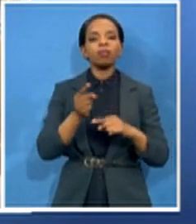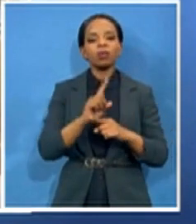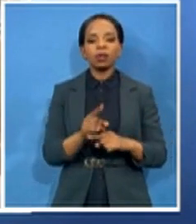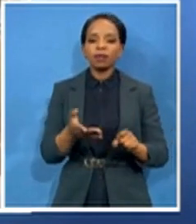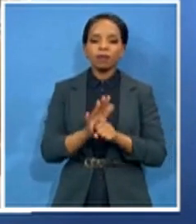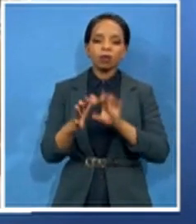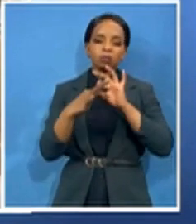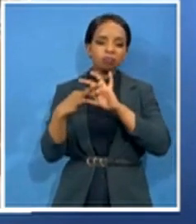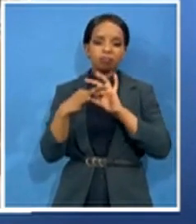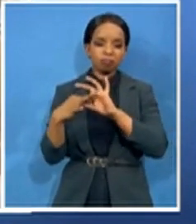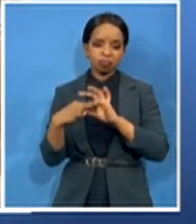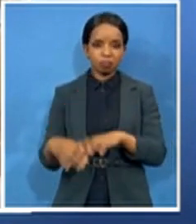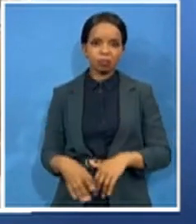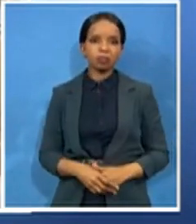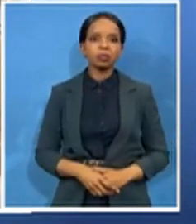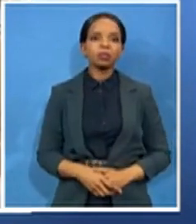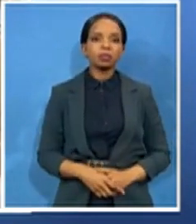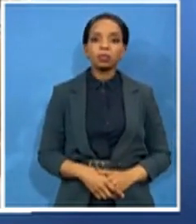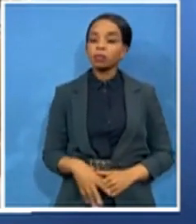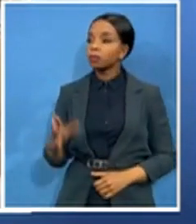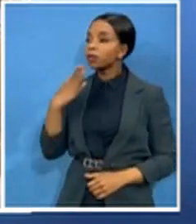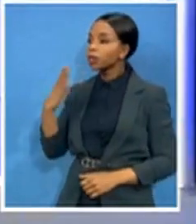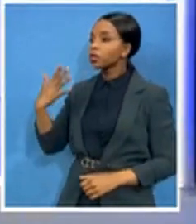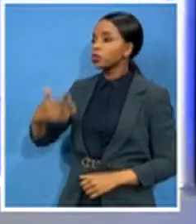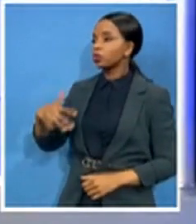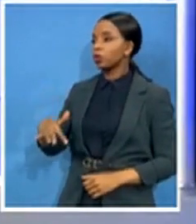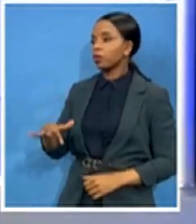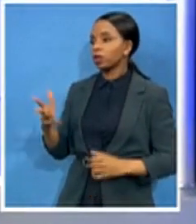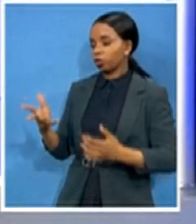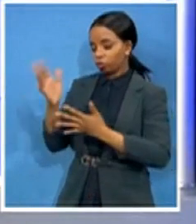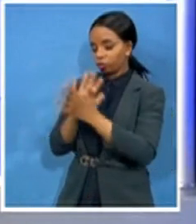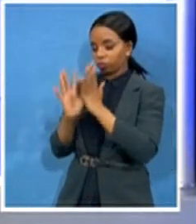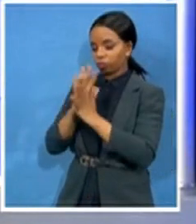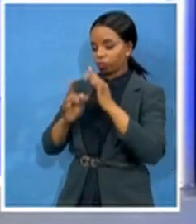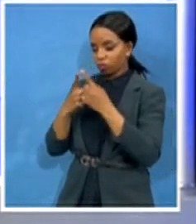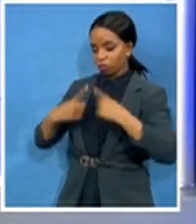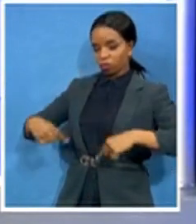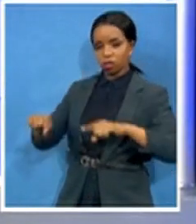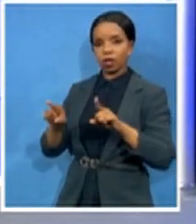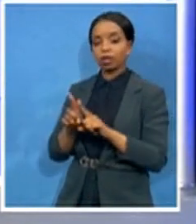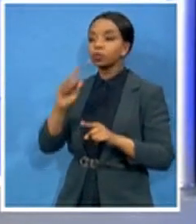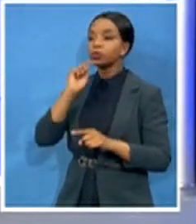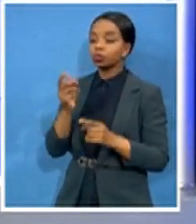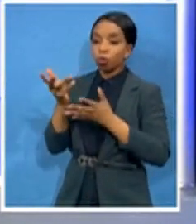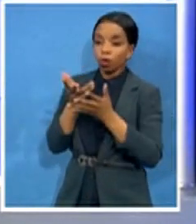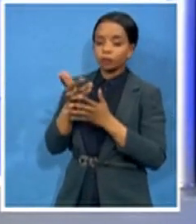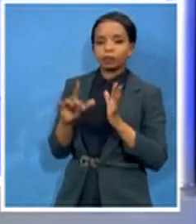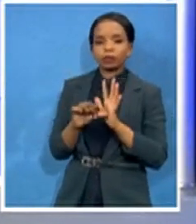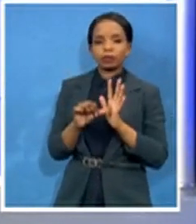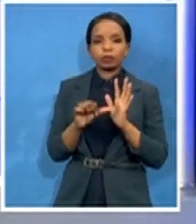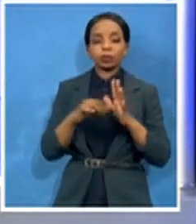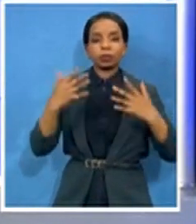Well, thank you so much for speaking to us, Yanga. Those conversations are really important as the nation tries to grapple with